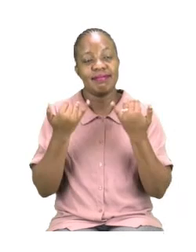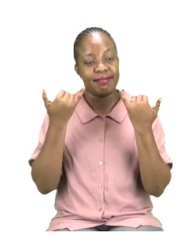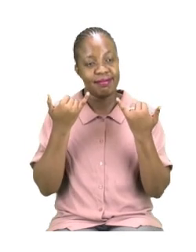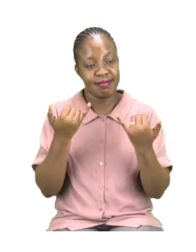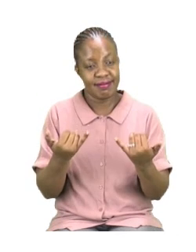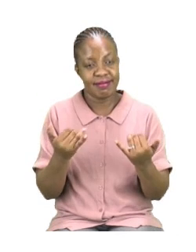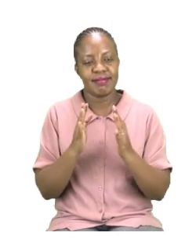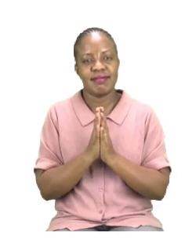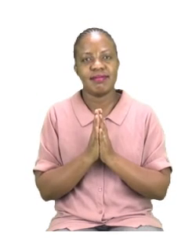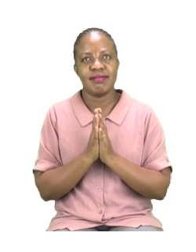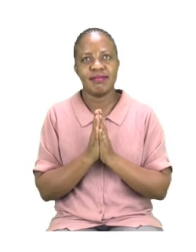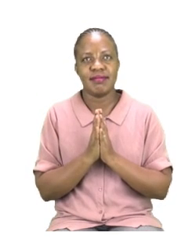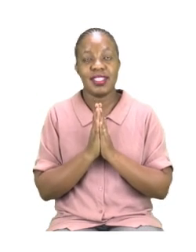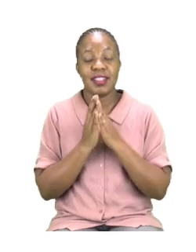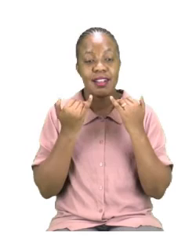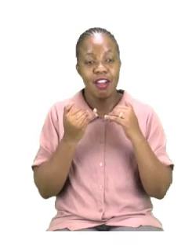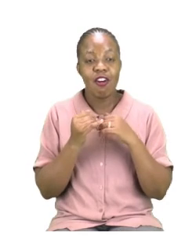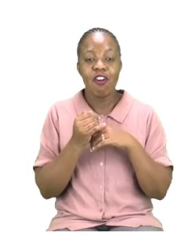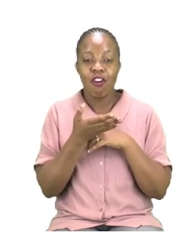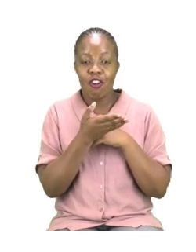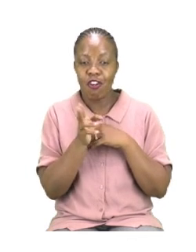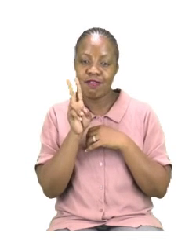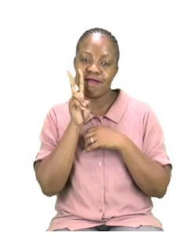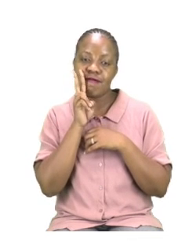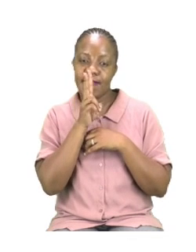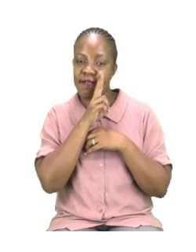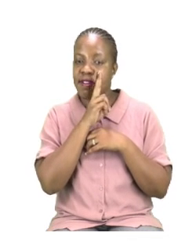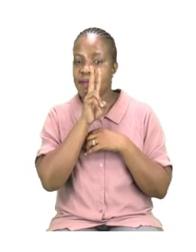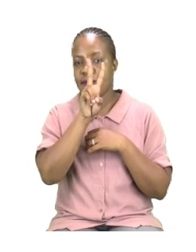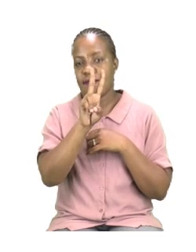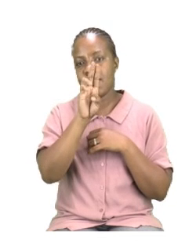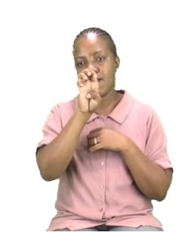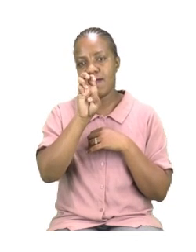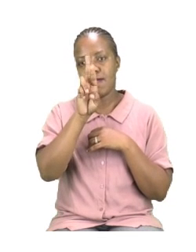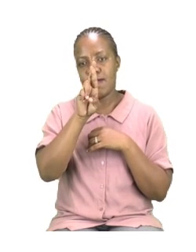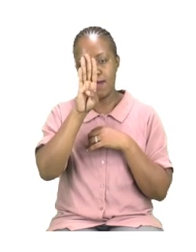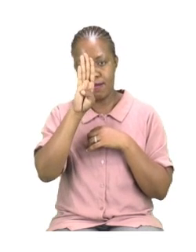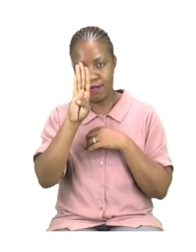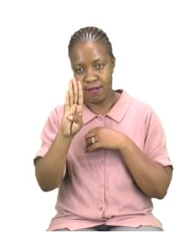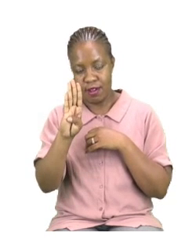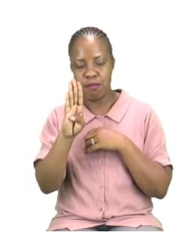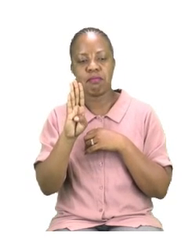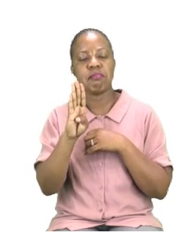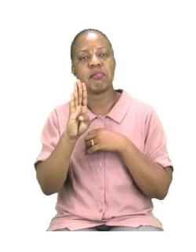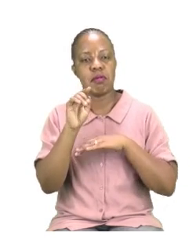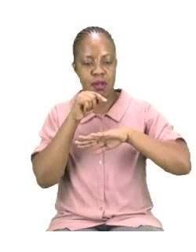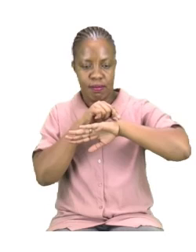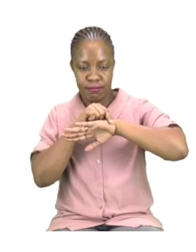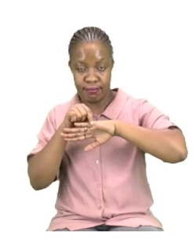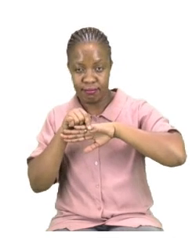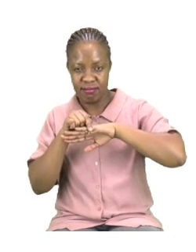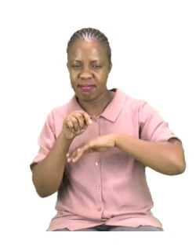underline the verbs. Now, remember, verbs are doing words. So, you need to ask